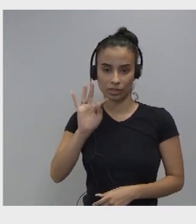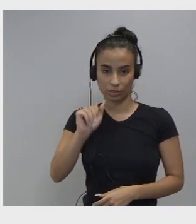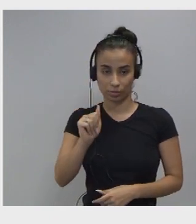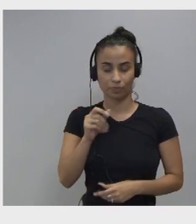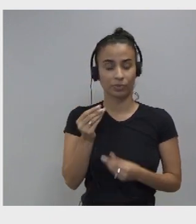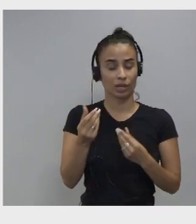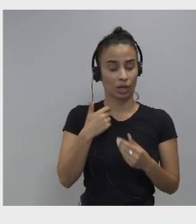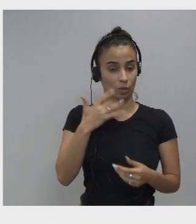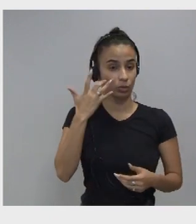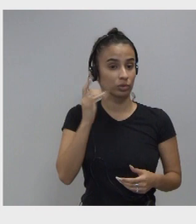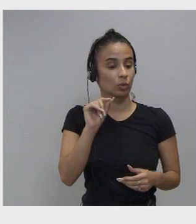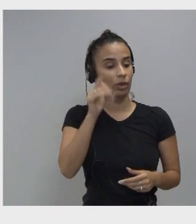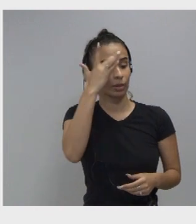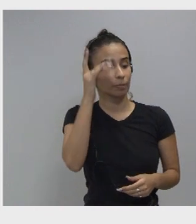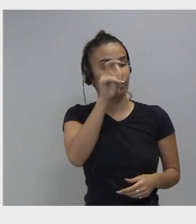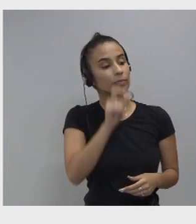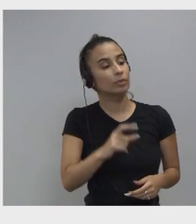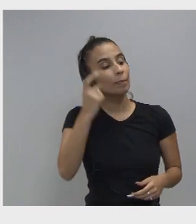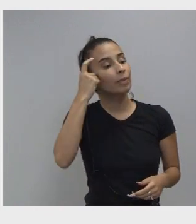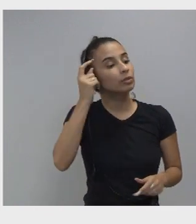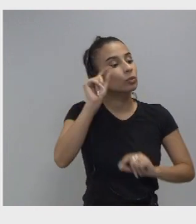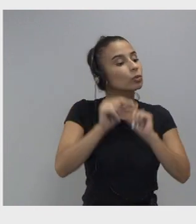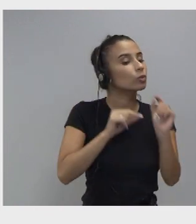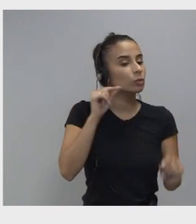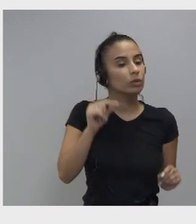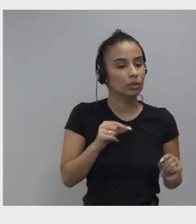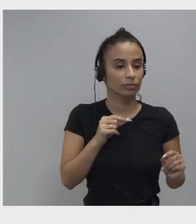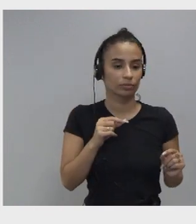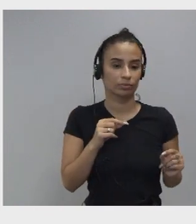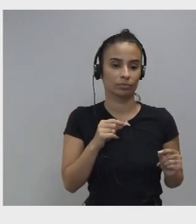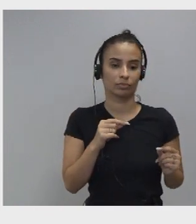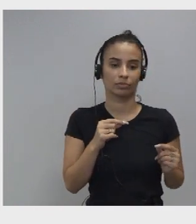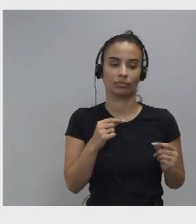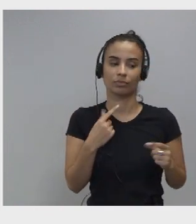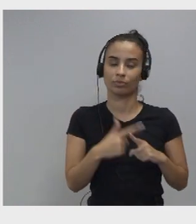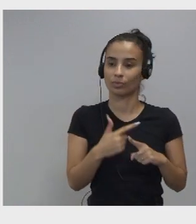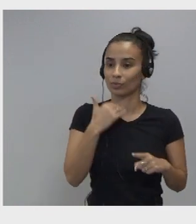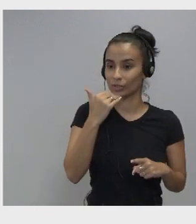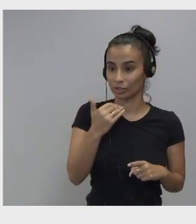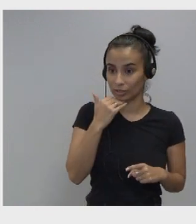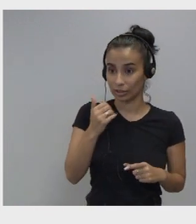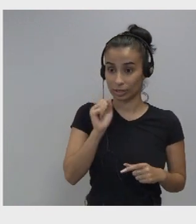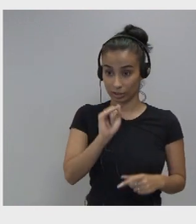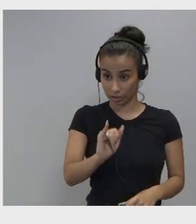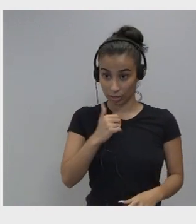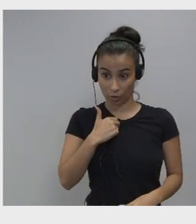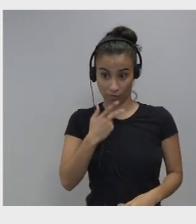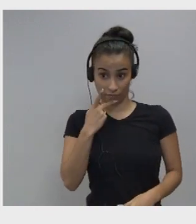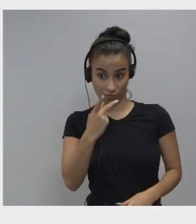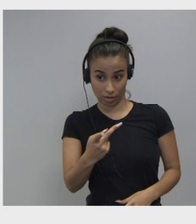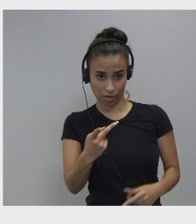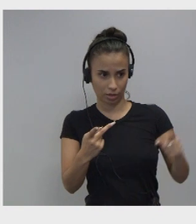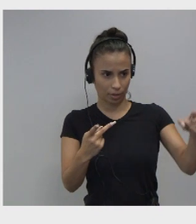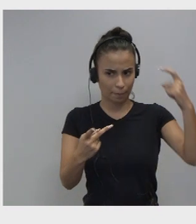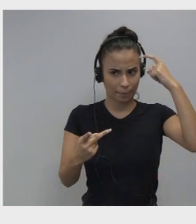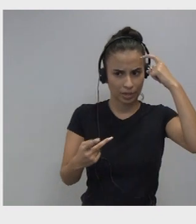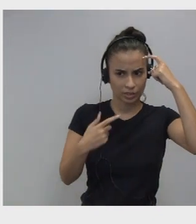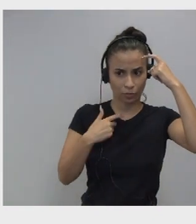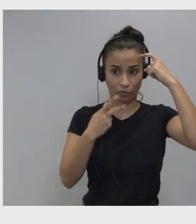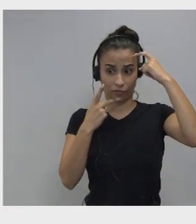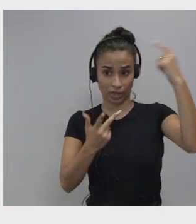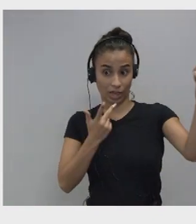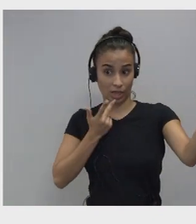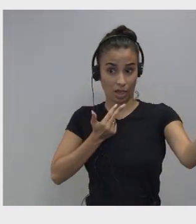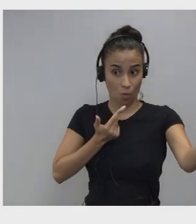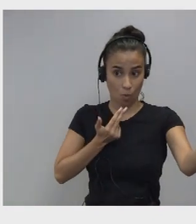people won't say what they think until other people say it and that's kind of why cultures don't really change